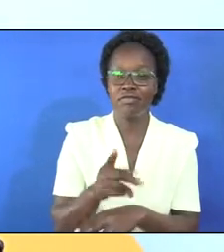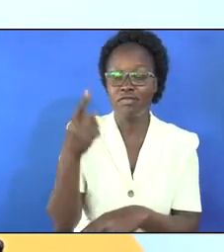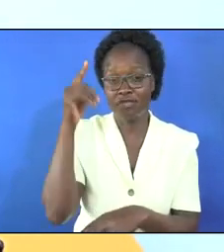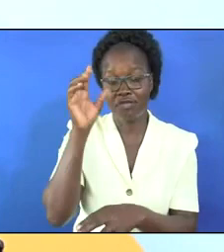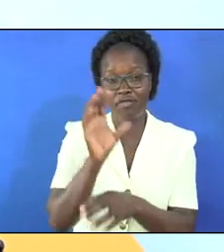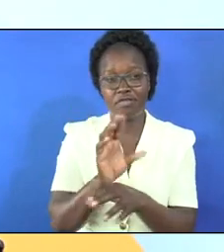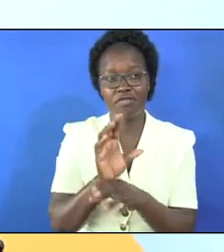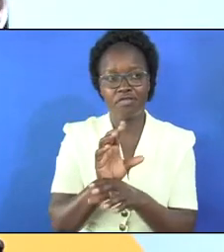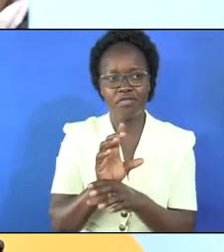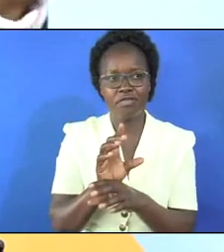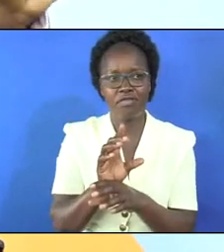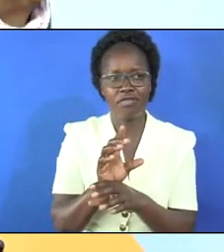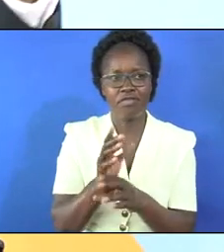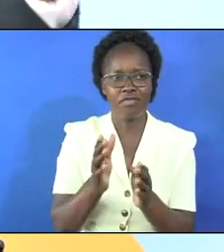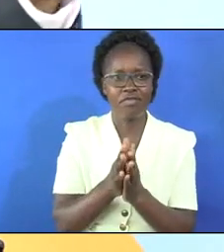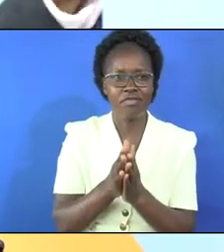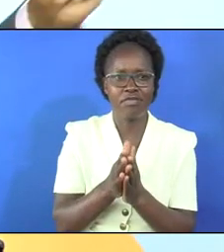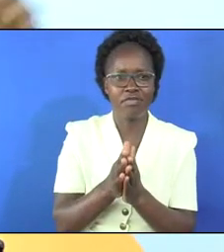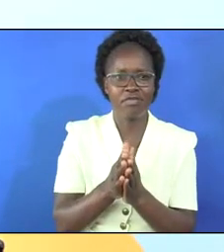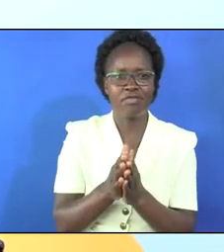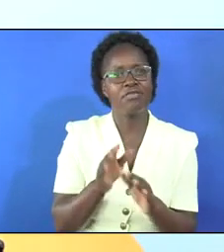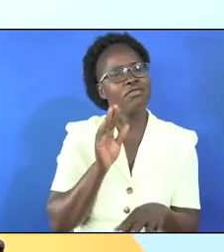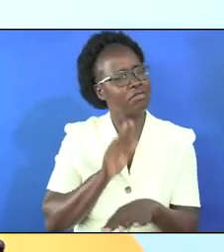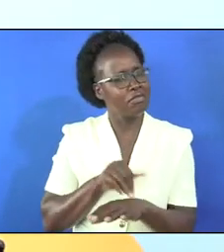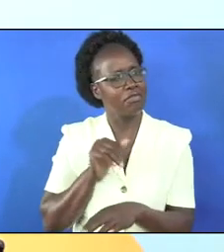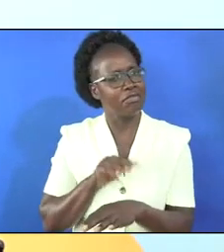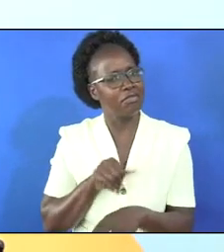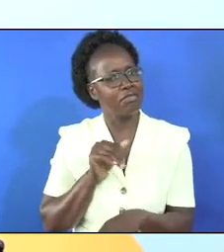for church keeps calling your name and shouting